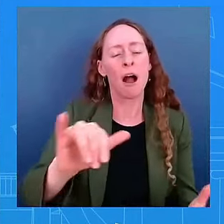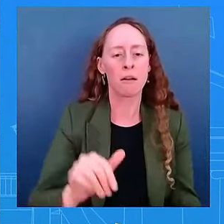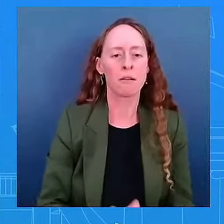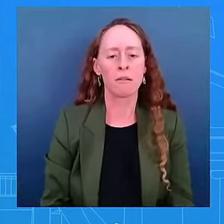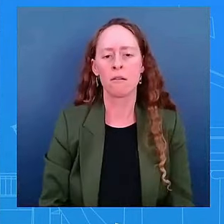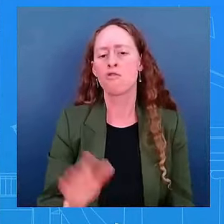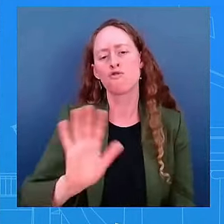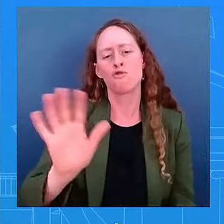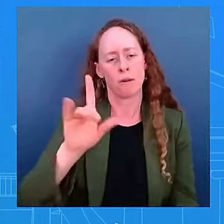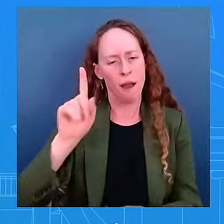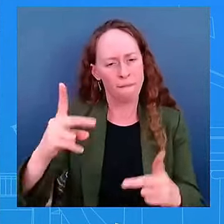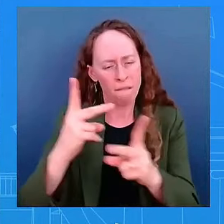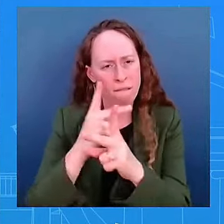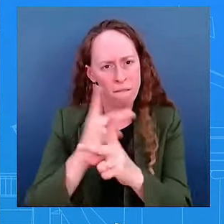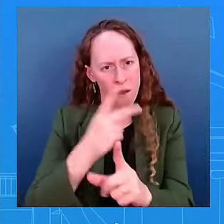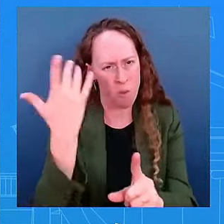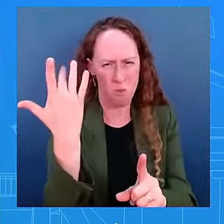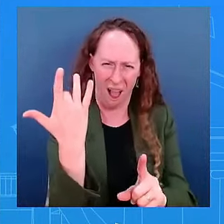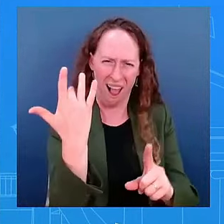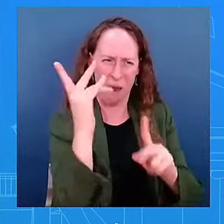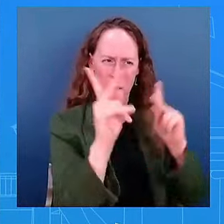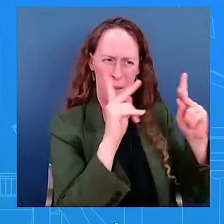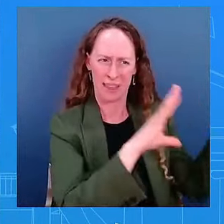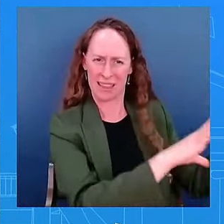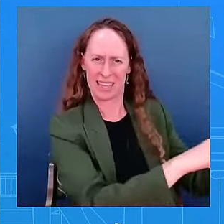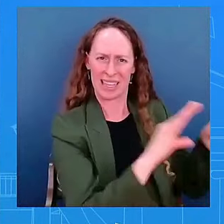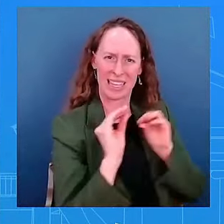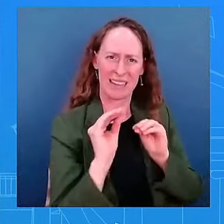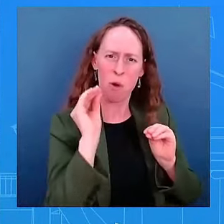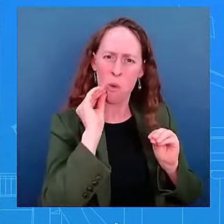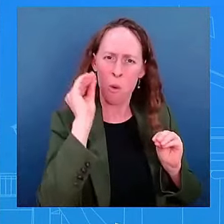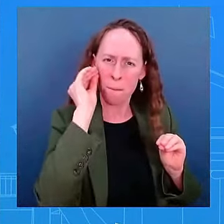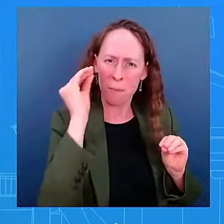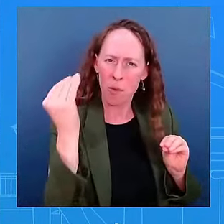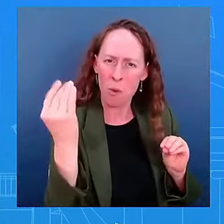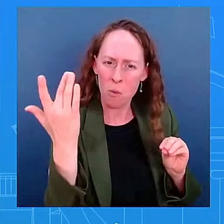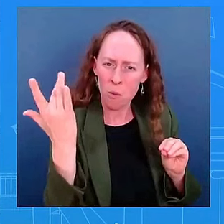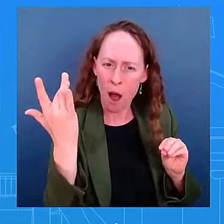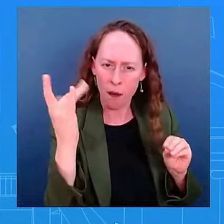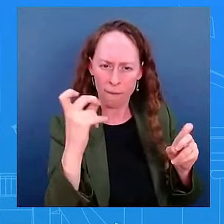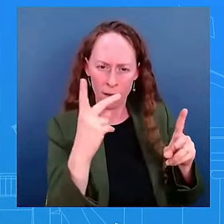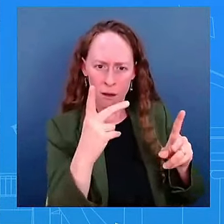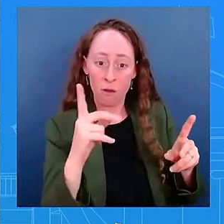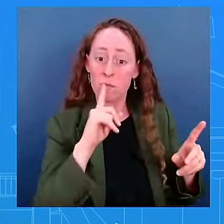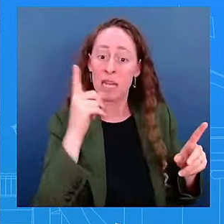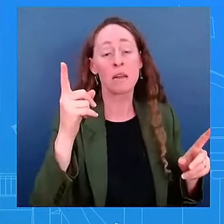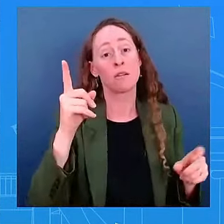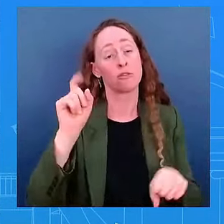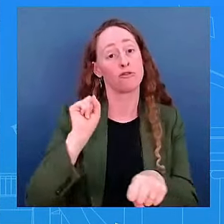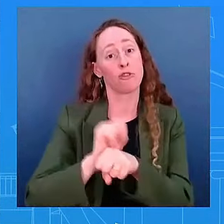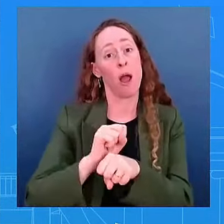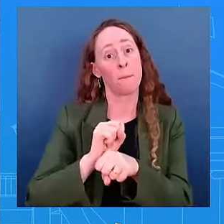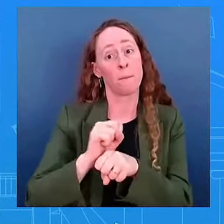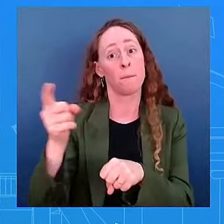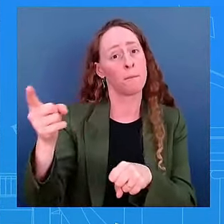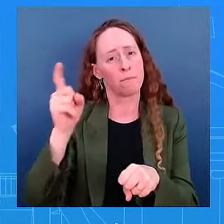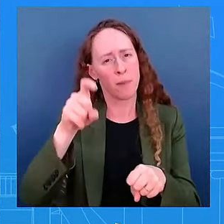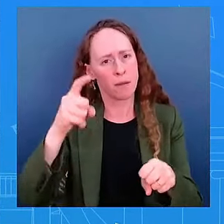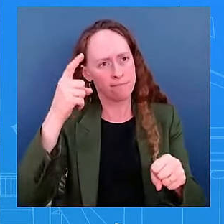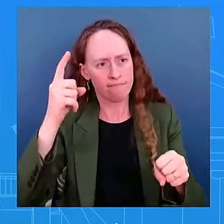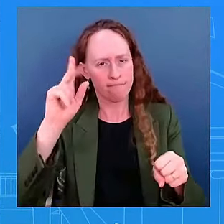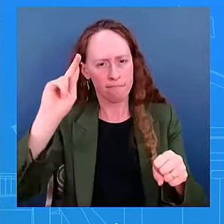was supposed to be. Diplomatic. That's the job. And